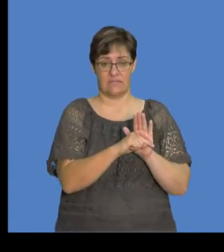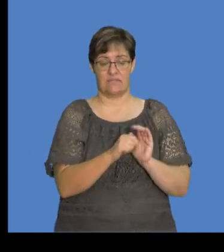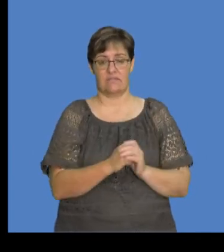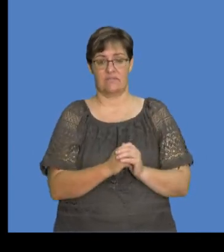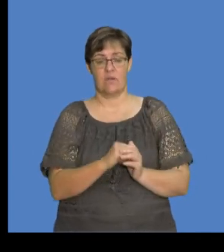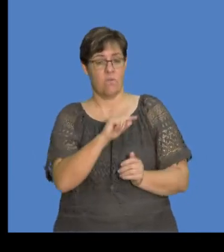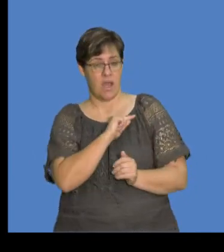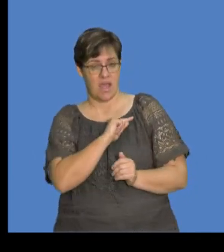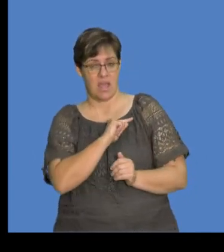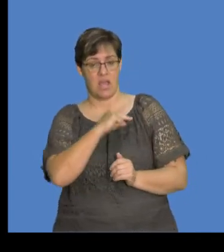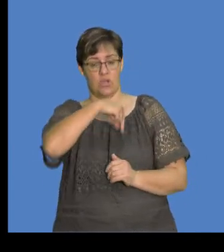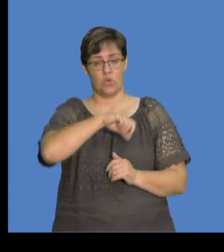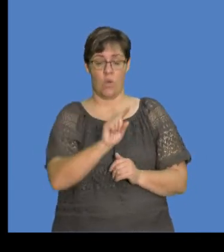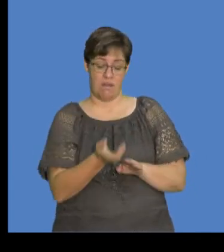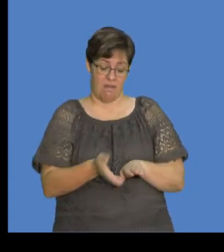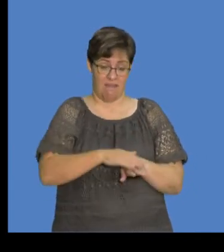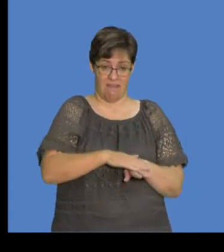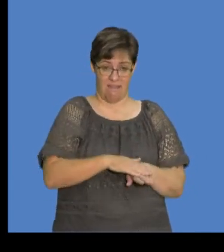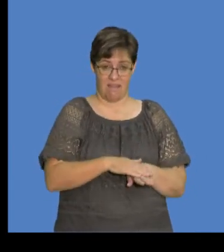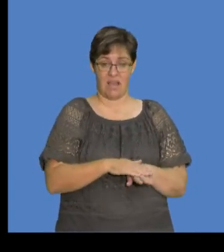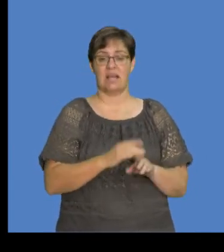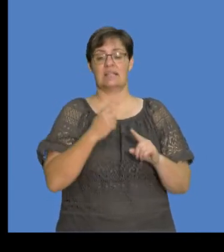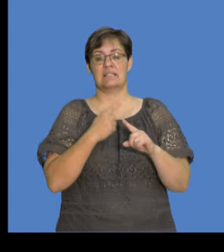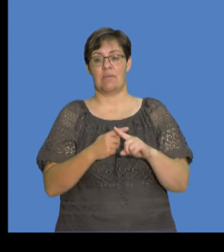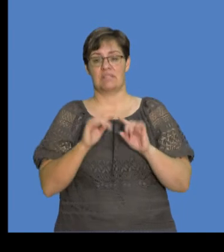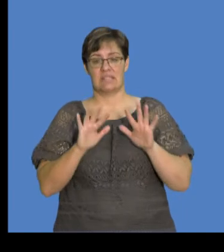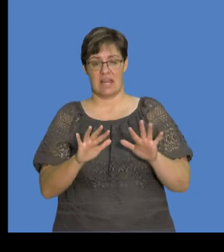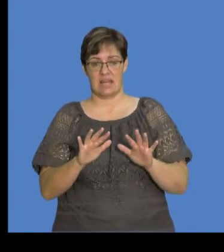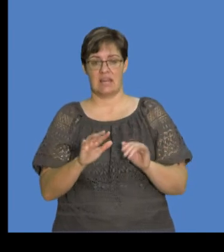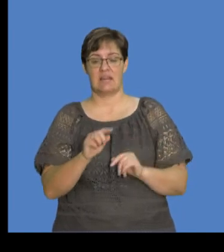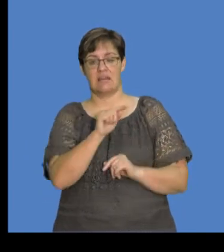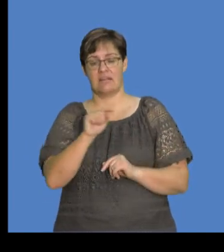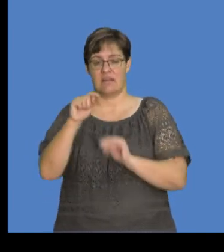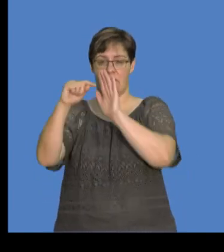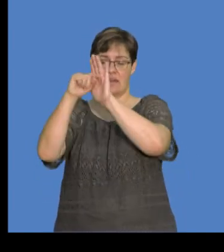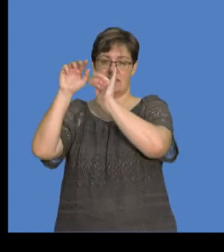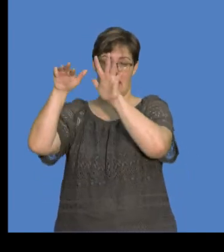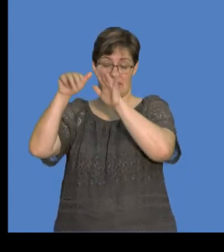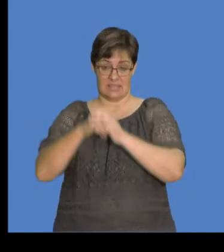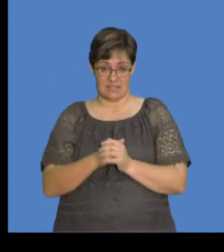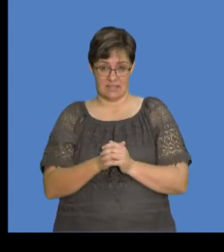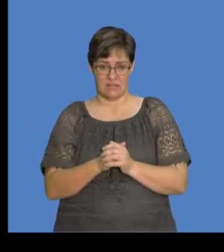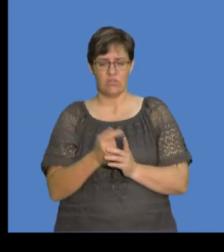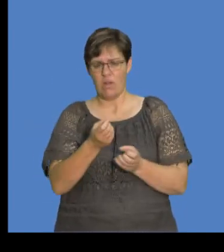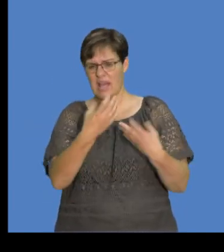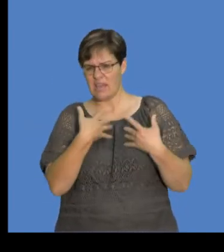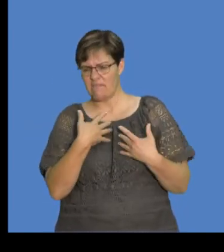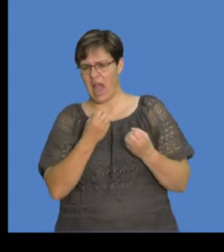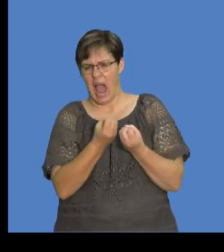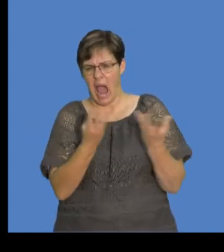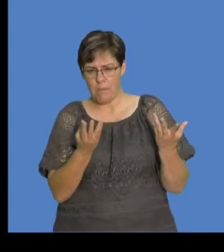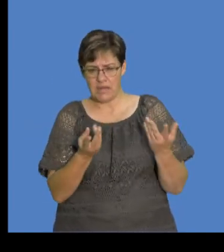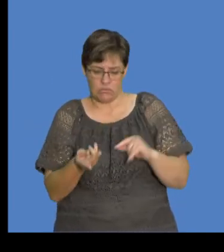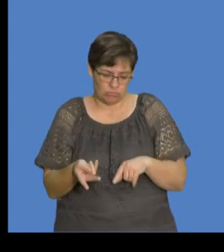negative, okay? Because Q1 gained times 10 exponent minus 19. So this will give us an indication